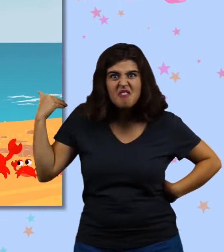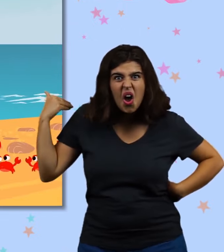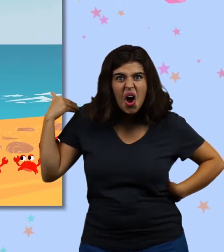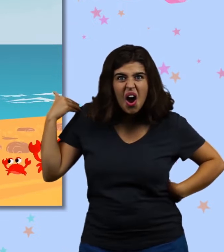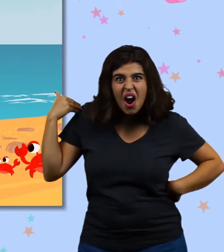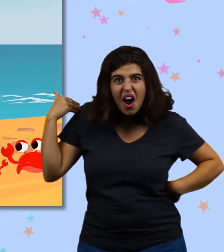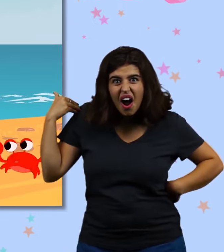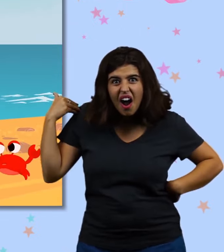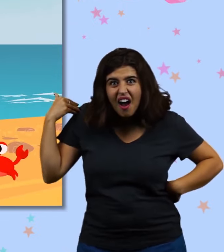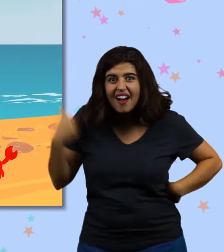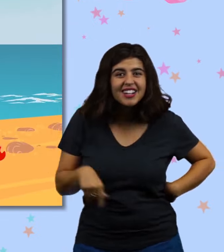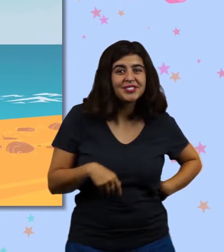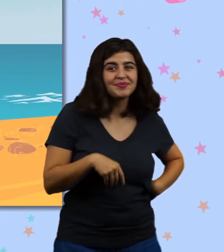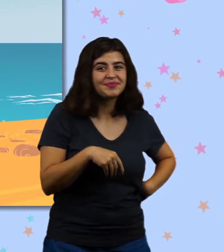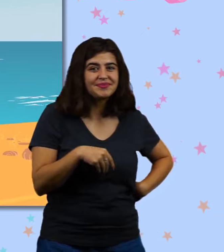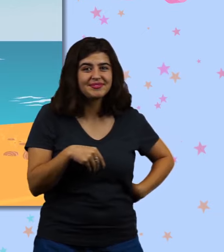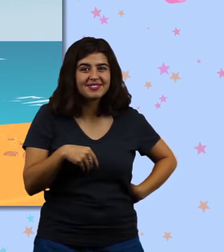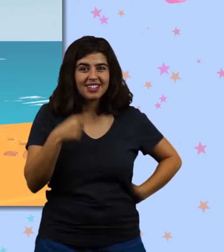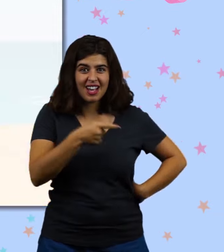Sighted animals never seen before?